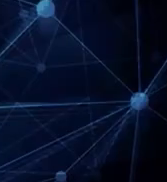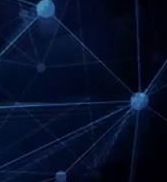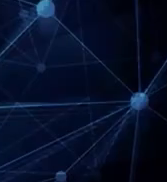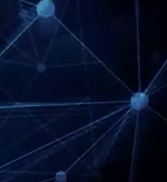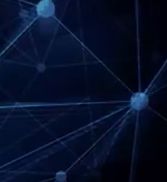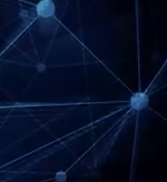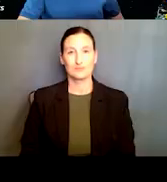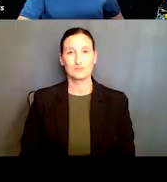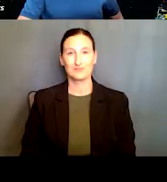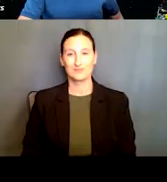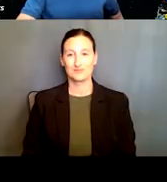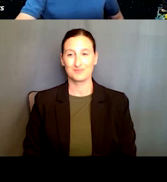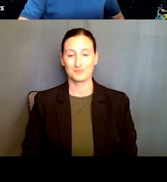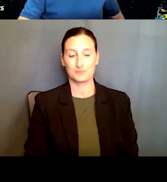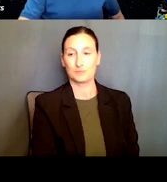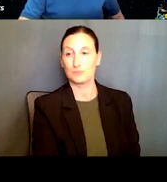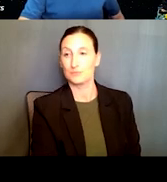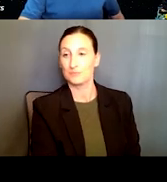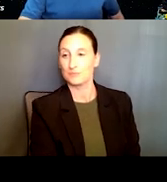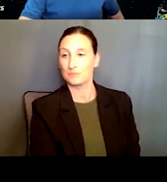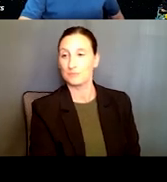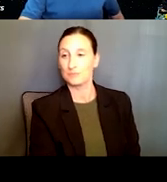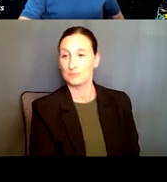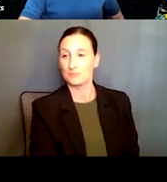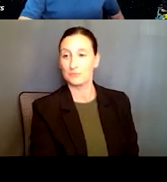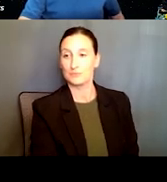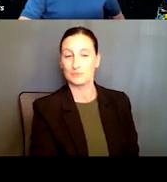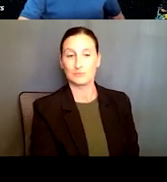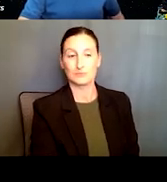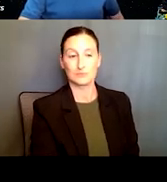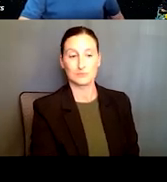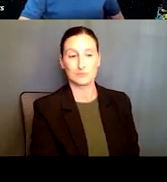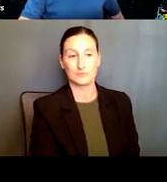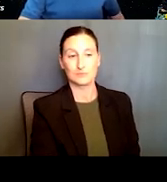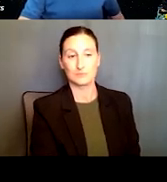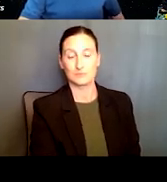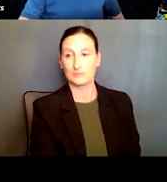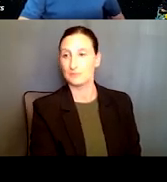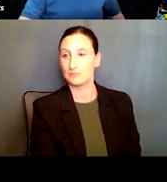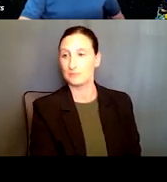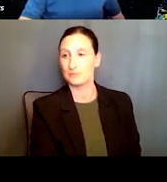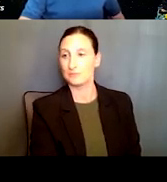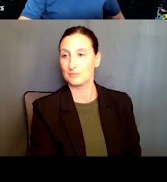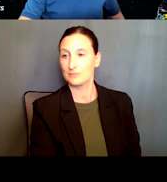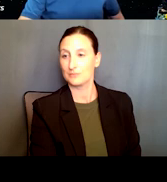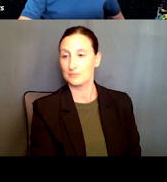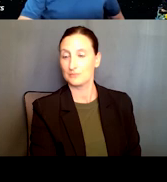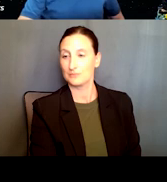Hello, everybody. This presentation focuses on the Computer and Information Science and Engineering